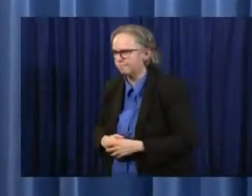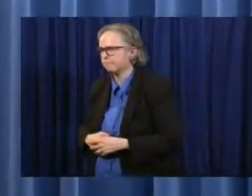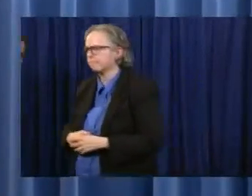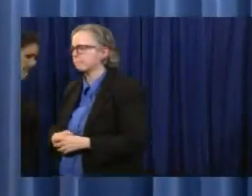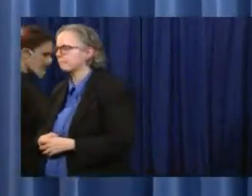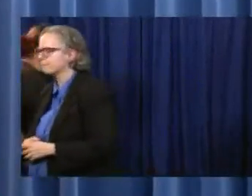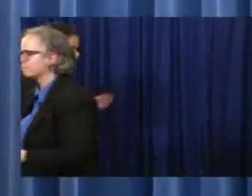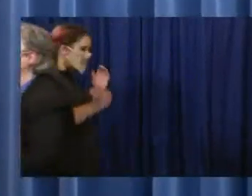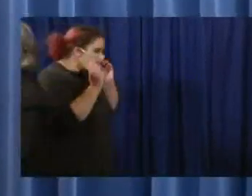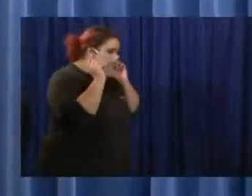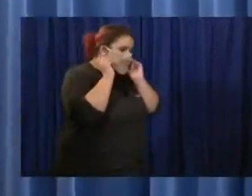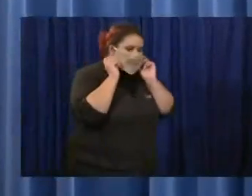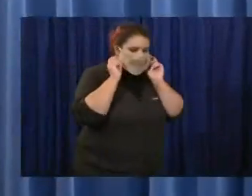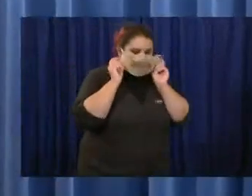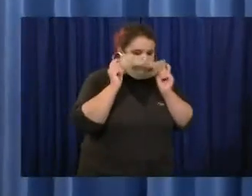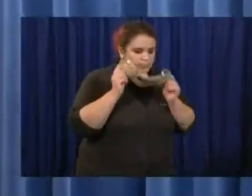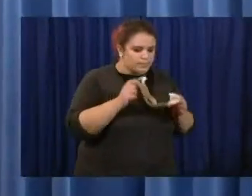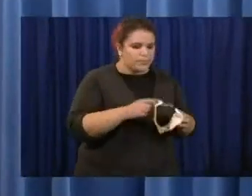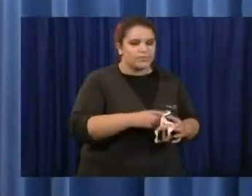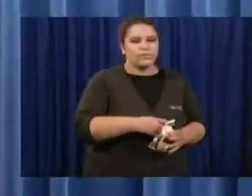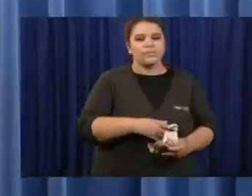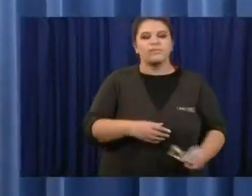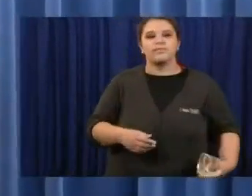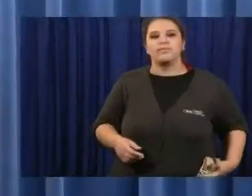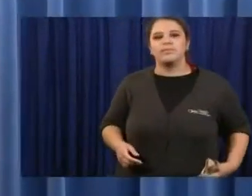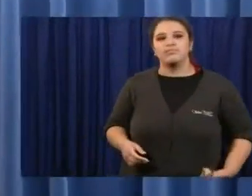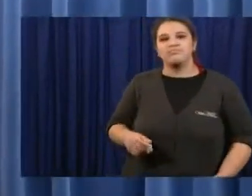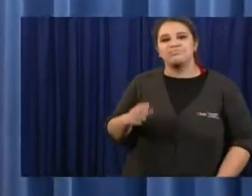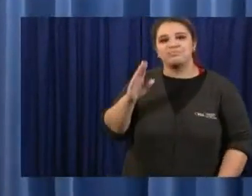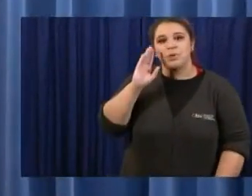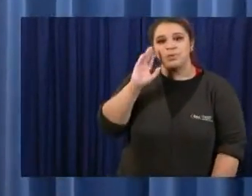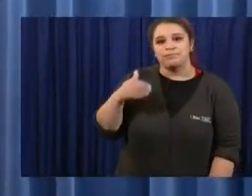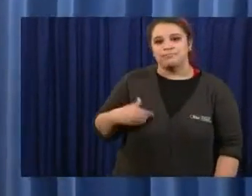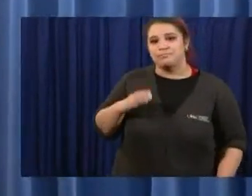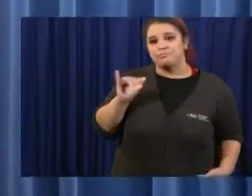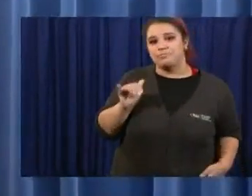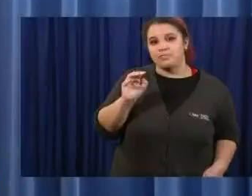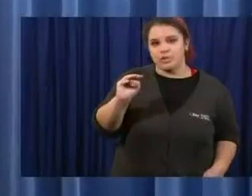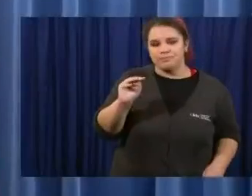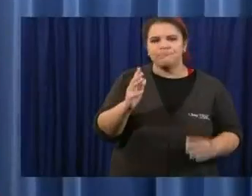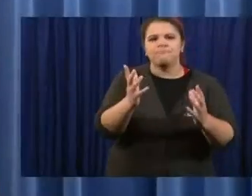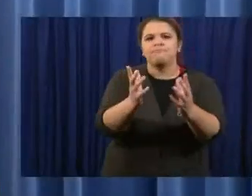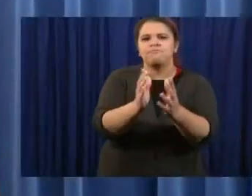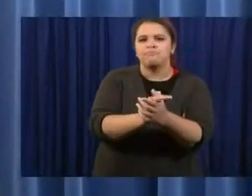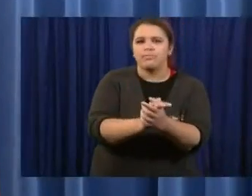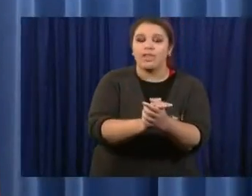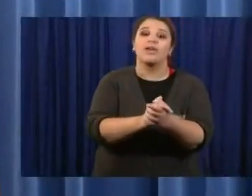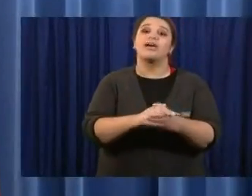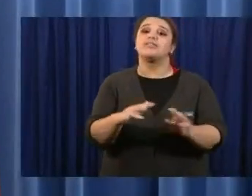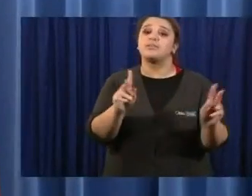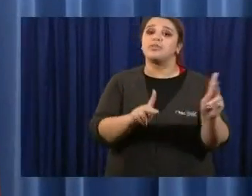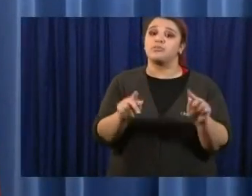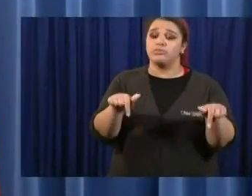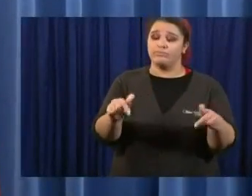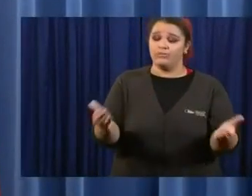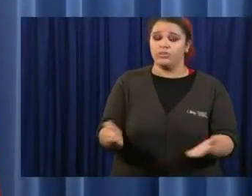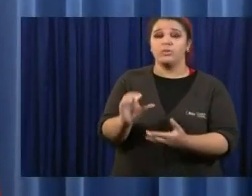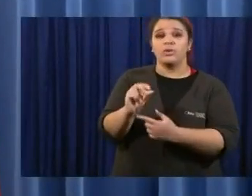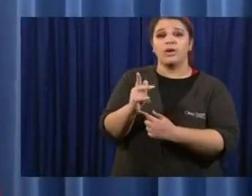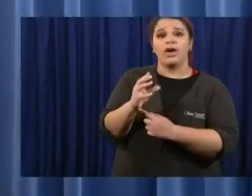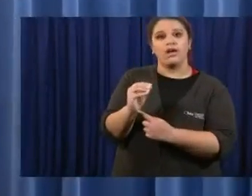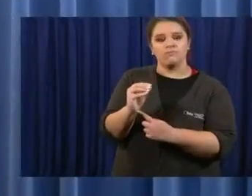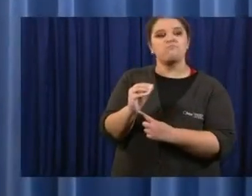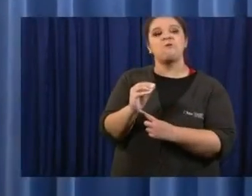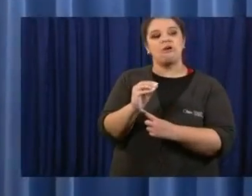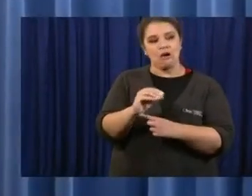Hi, Governor. Jim Addy from WHIO-TV. As Ohioans go back to work, we've heard from a fair number